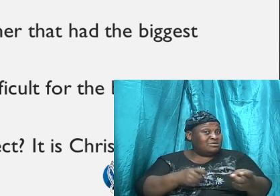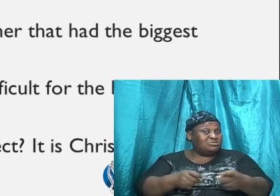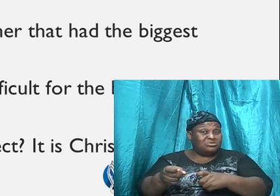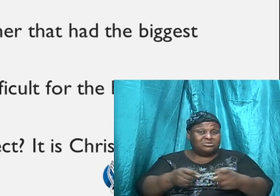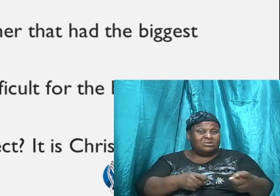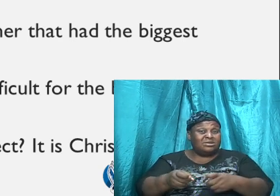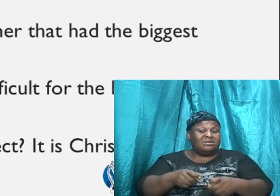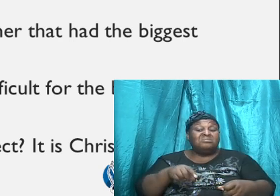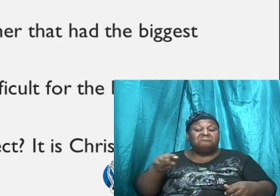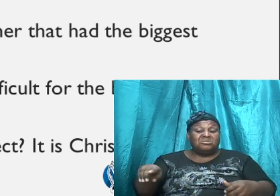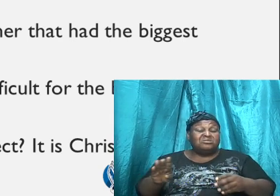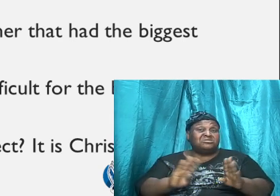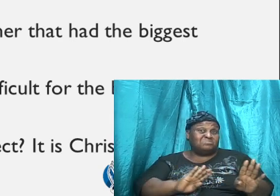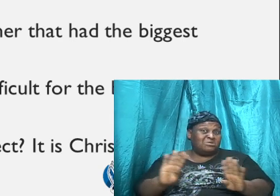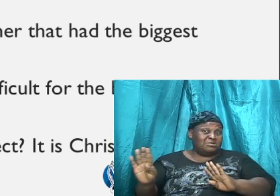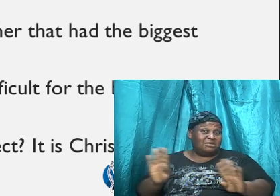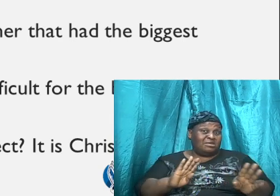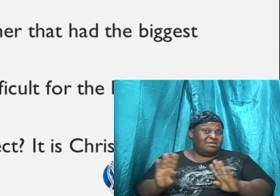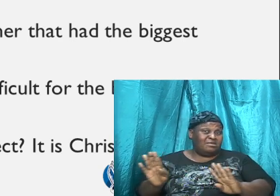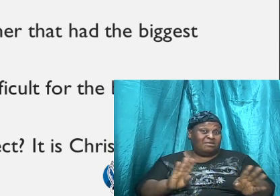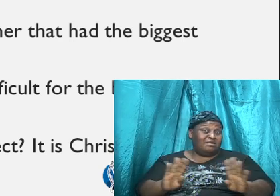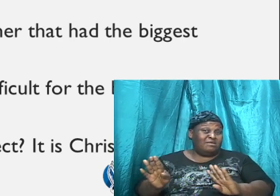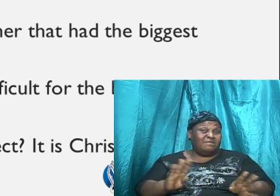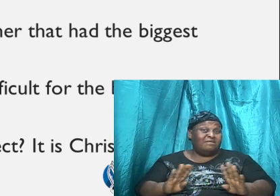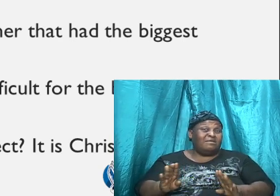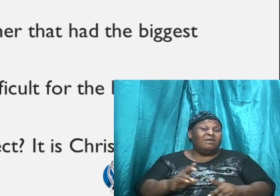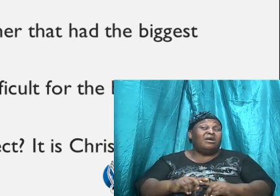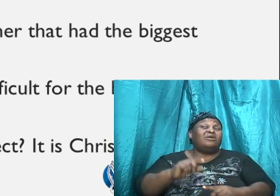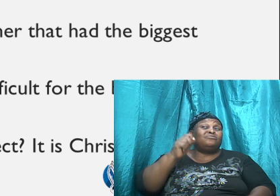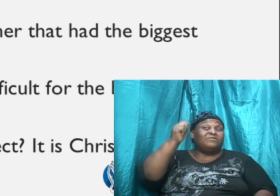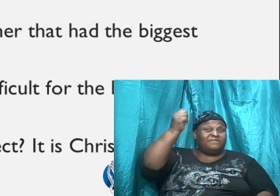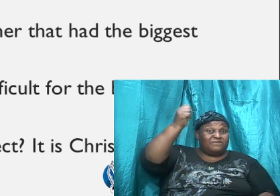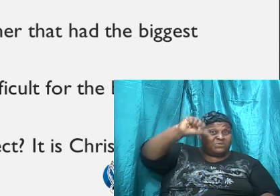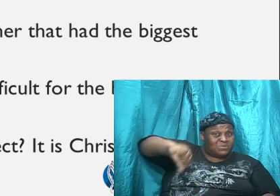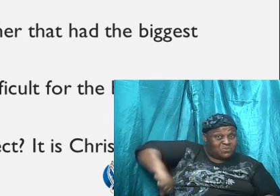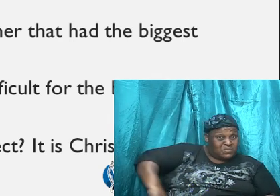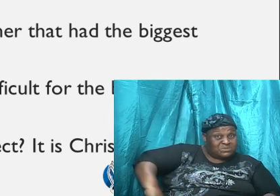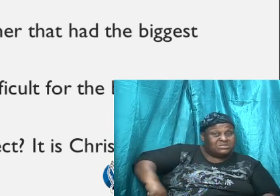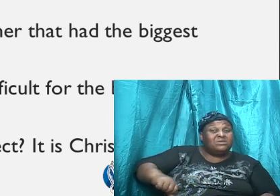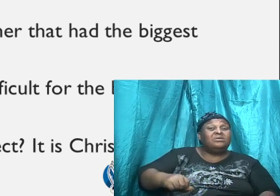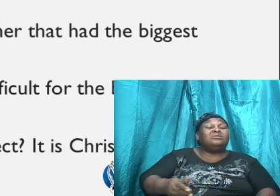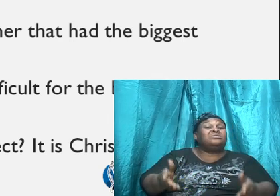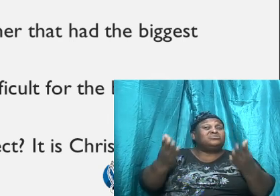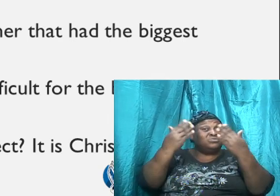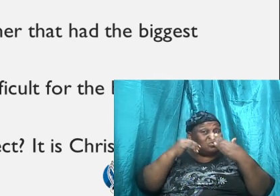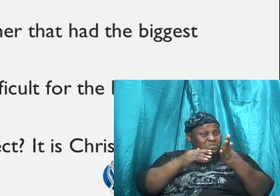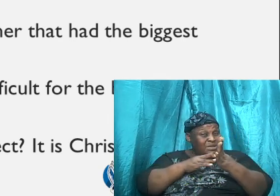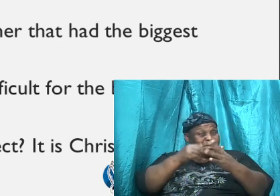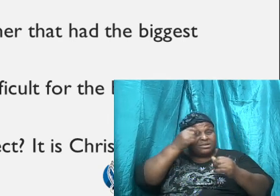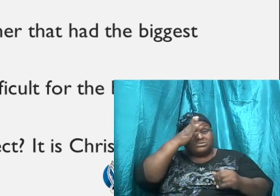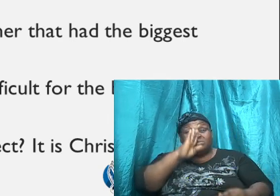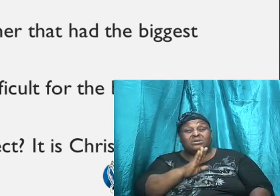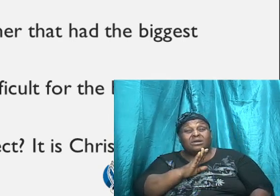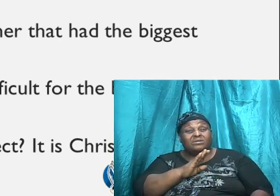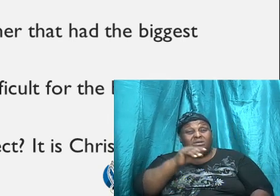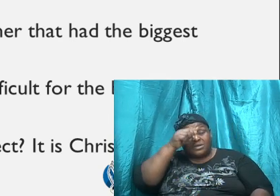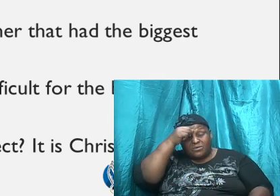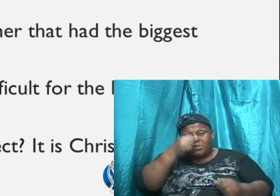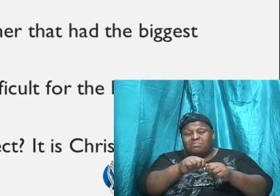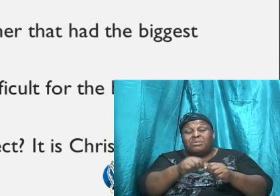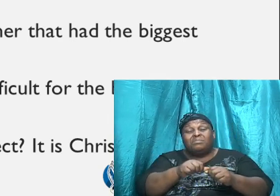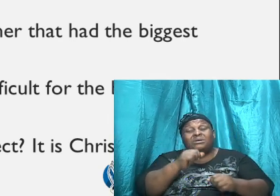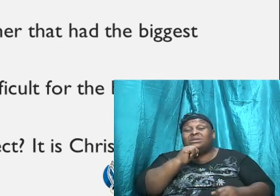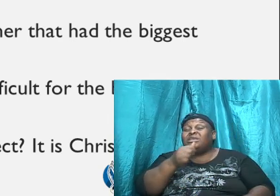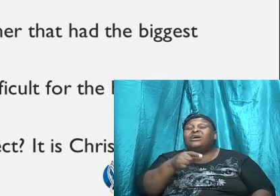and it becomes an obstacle, and they refuse to come back to God, remember, it is not you they are coming back to,